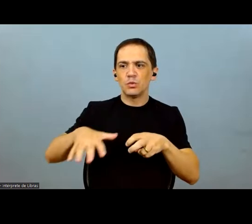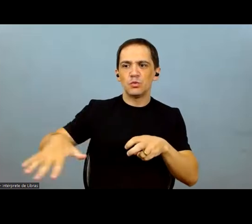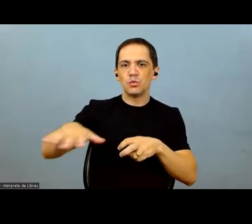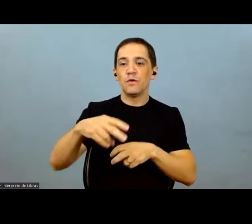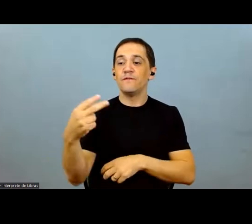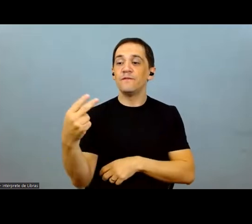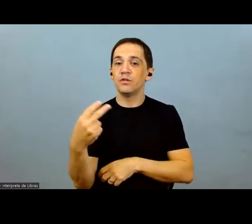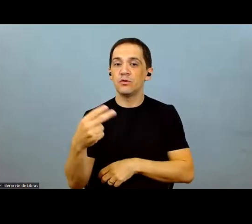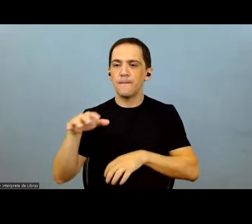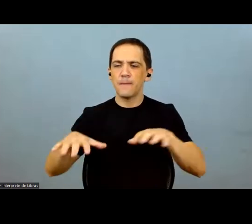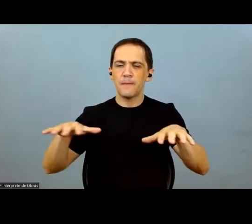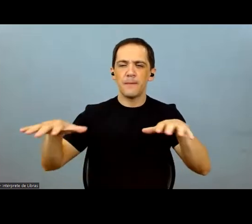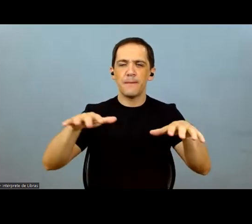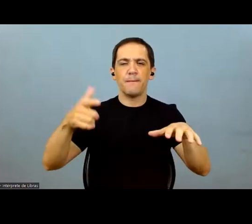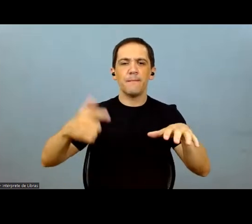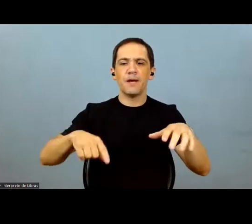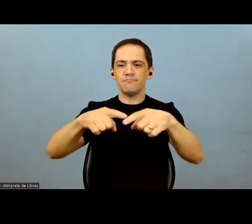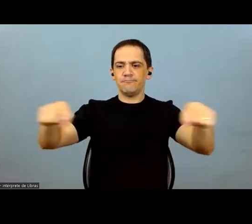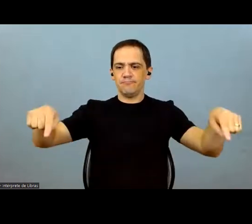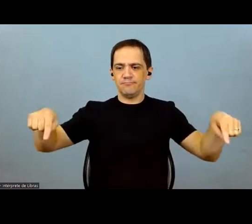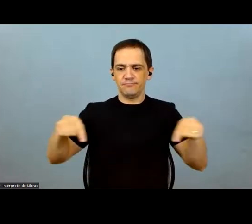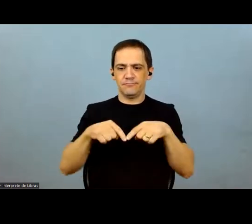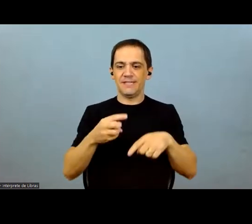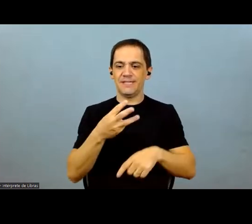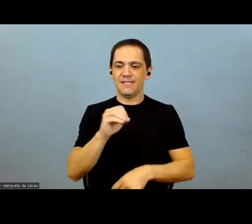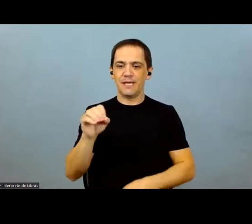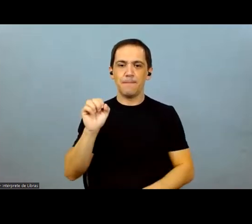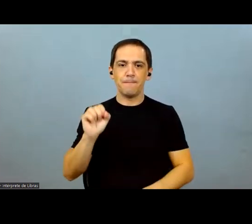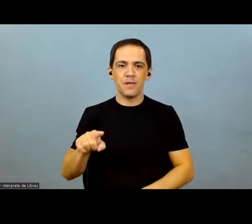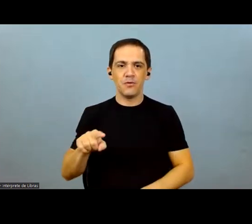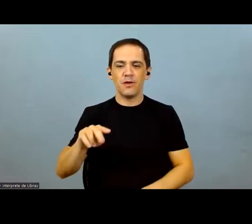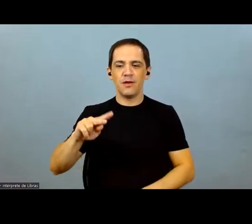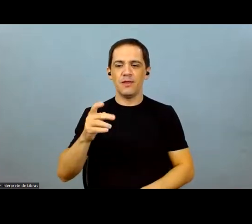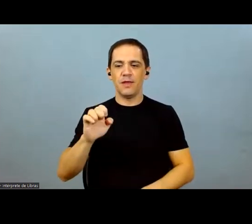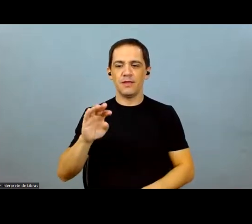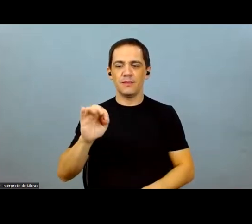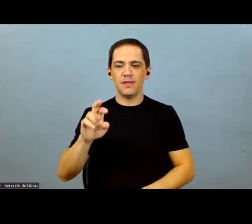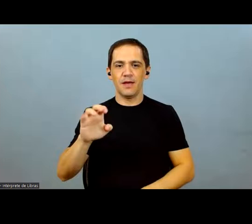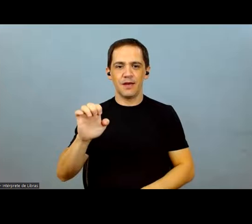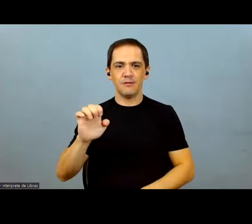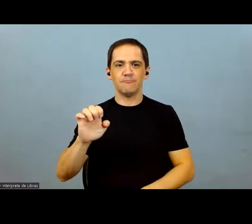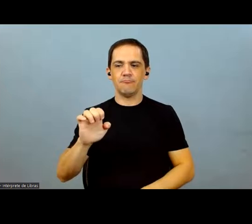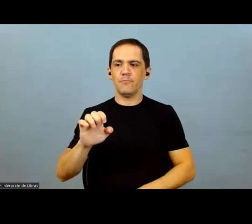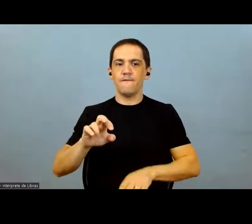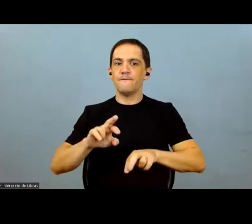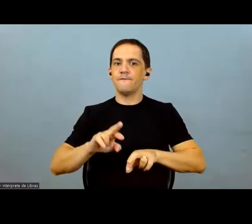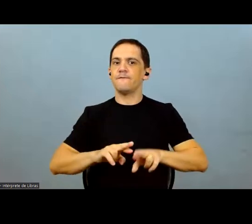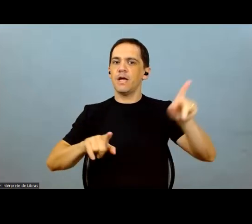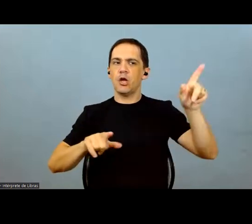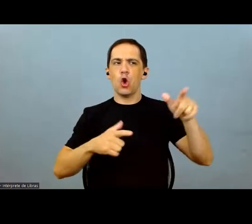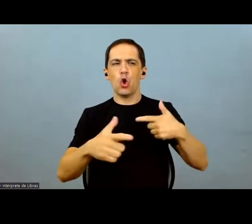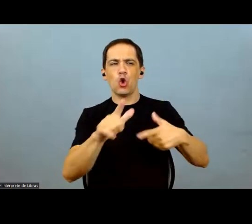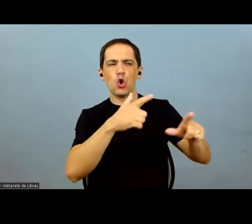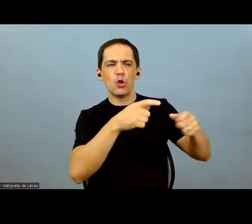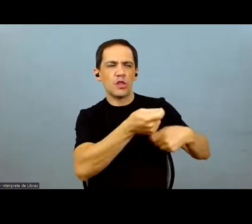appreciate in price. I'm talking about the 22 farms. And this is a striking difference